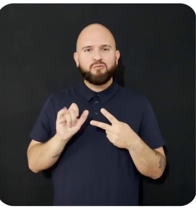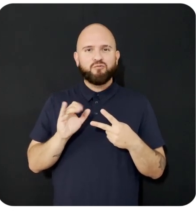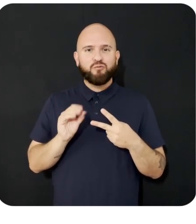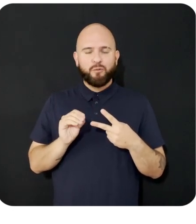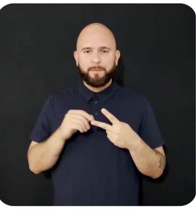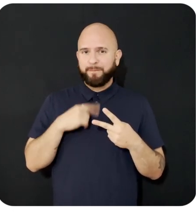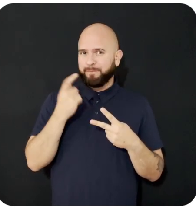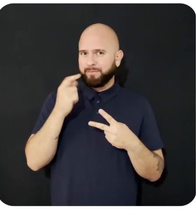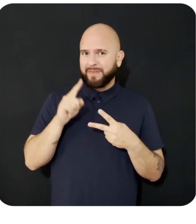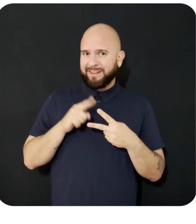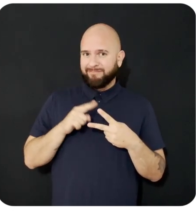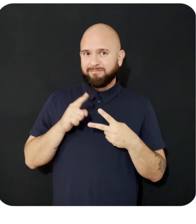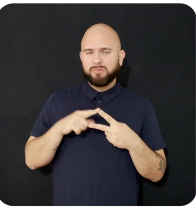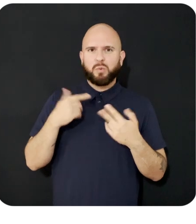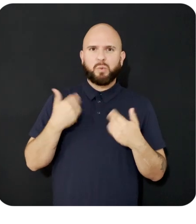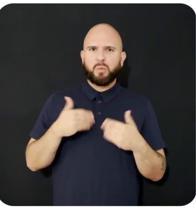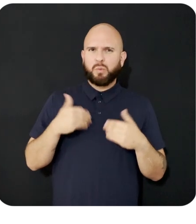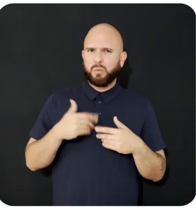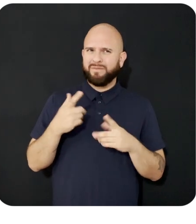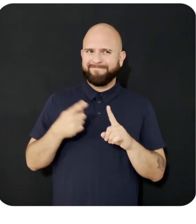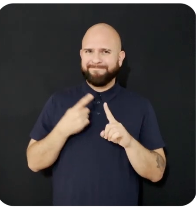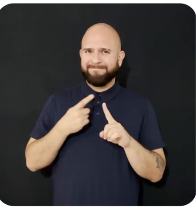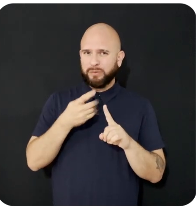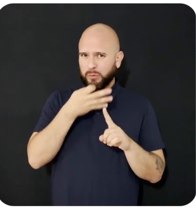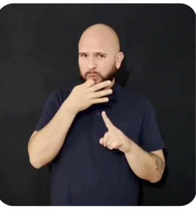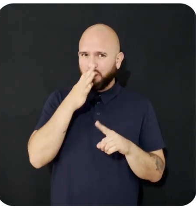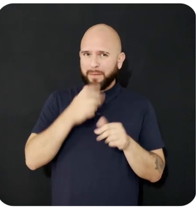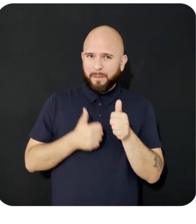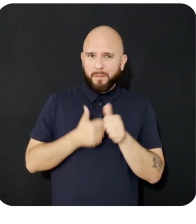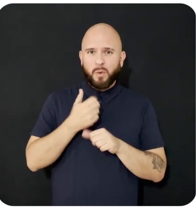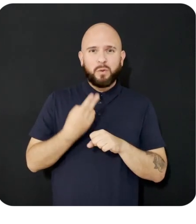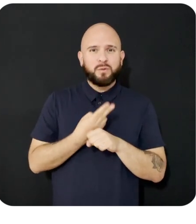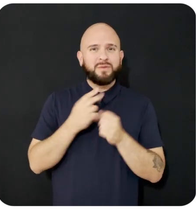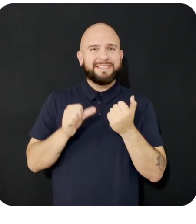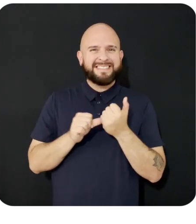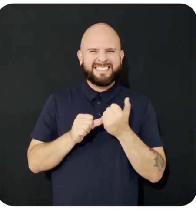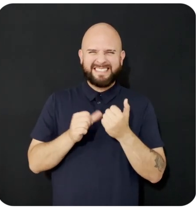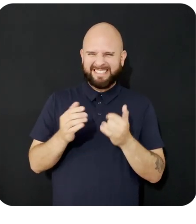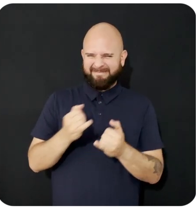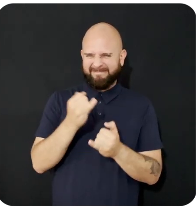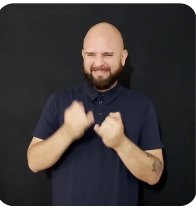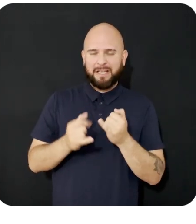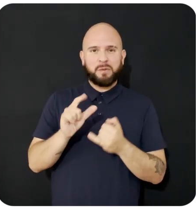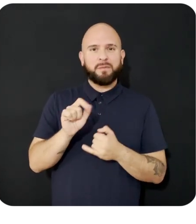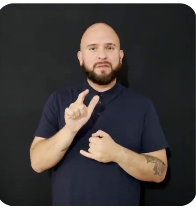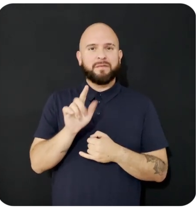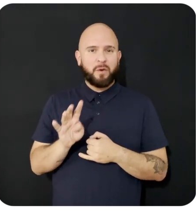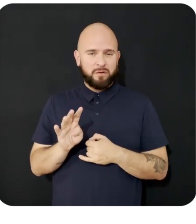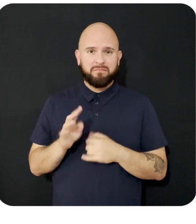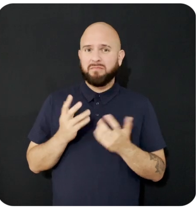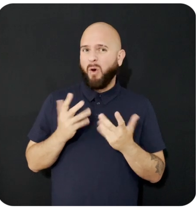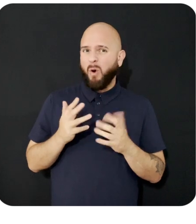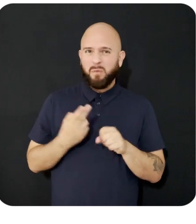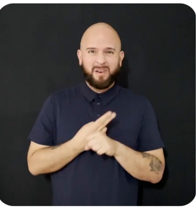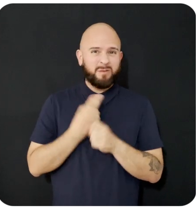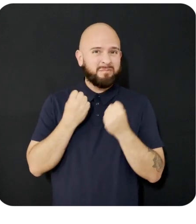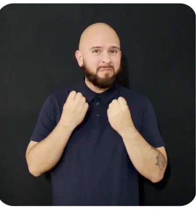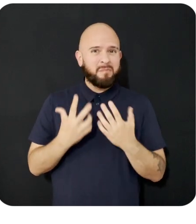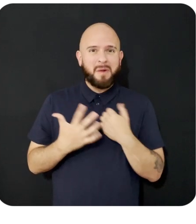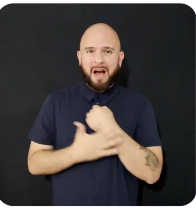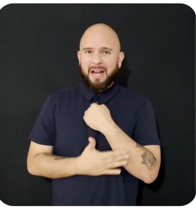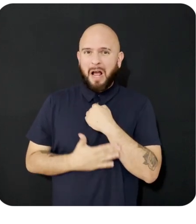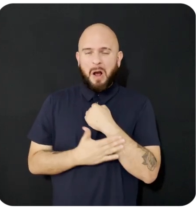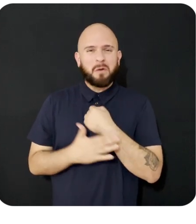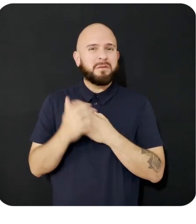track to be the world's most used assistant by end of 2024, and it's already used in many countries and